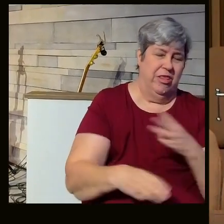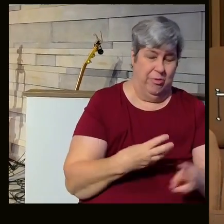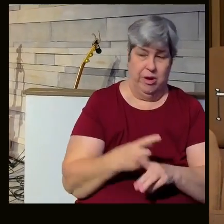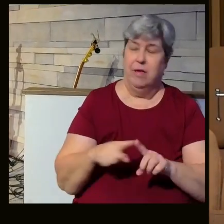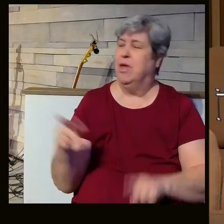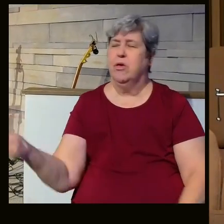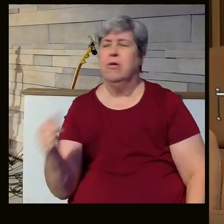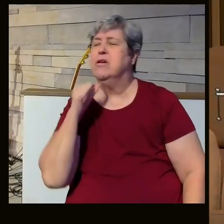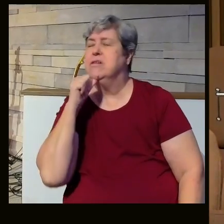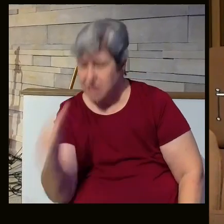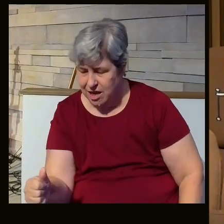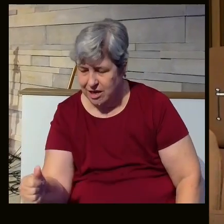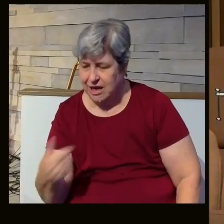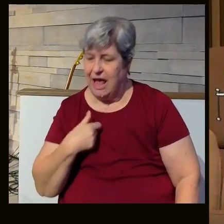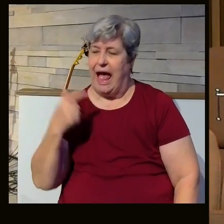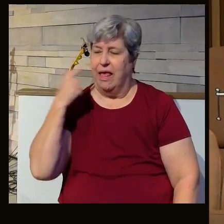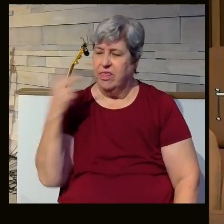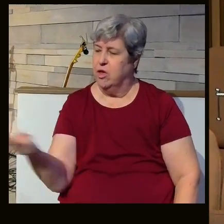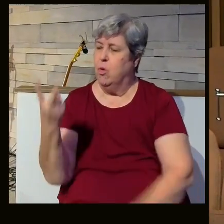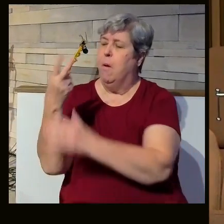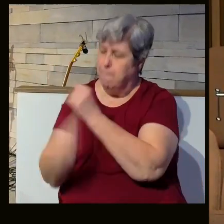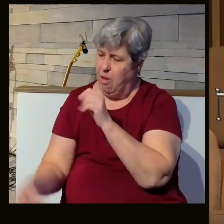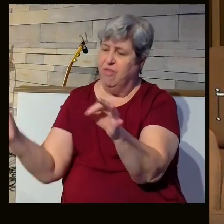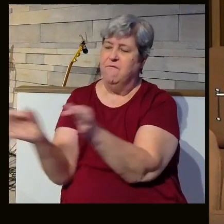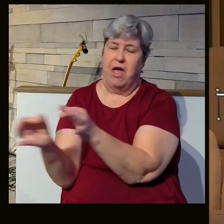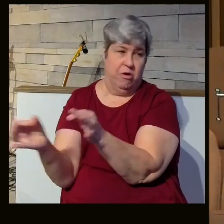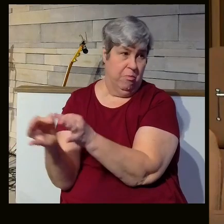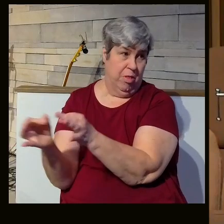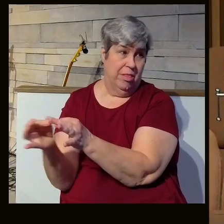But you are not. God says, find value in who you are.